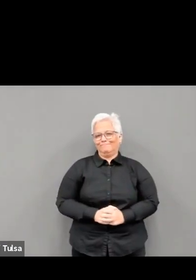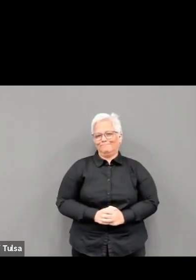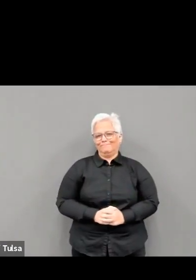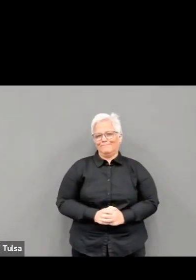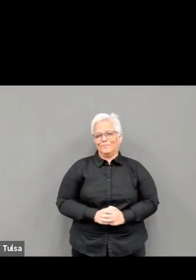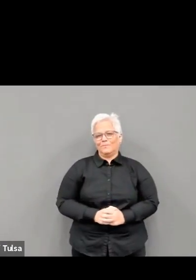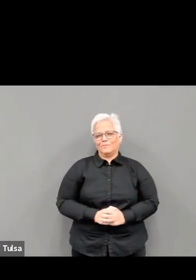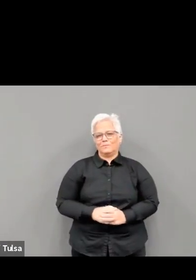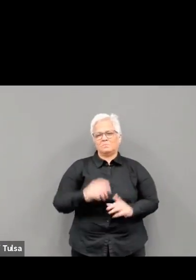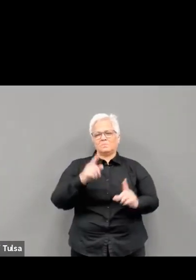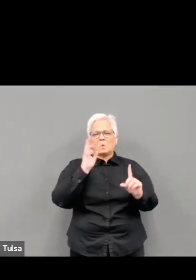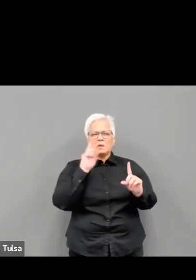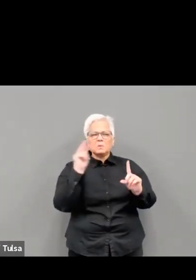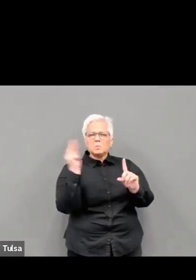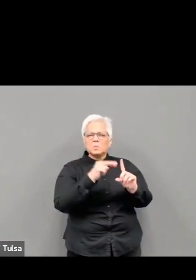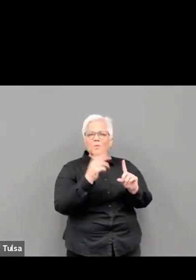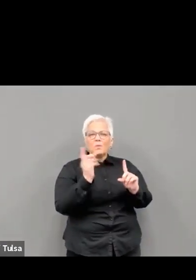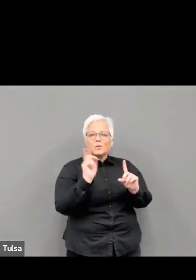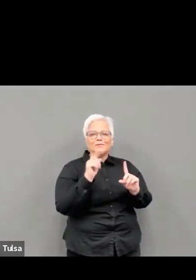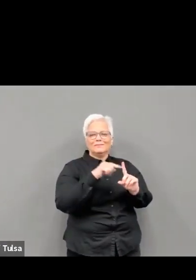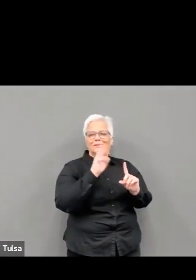to see while they're at work.